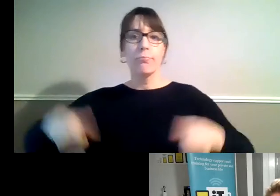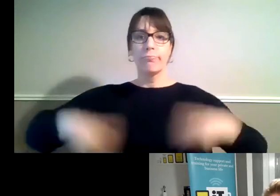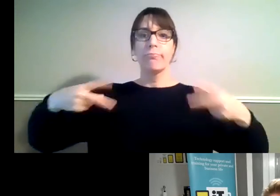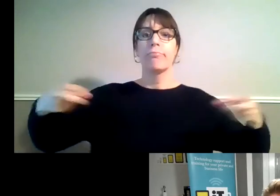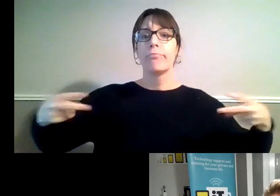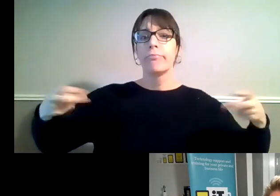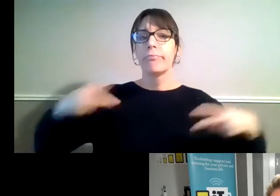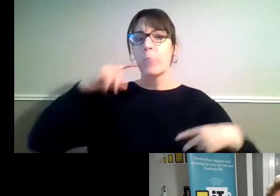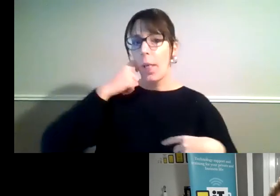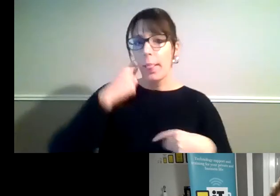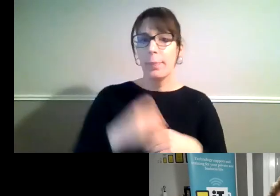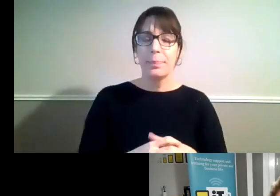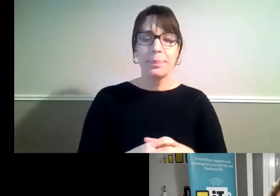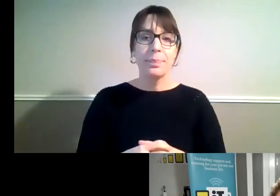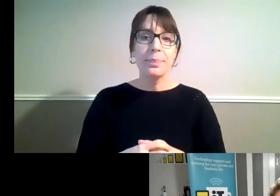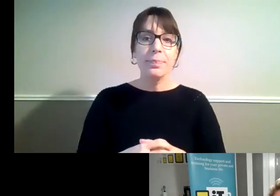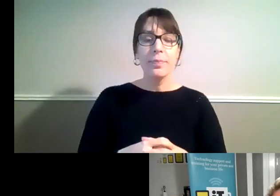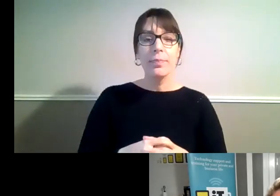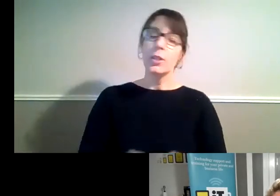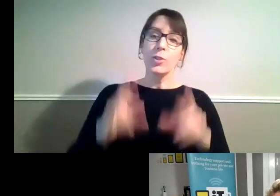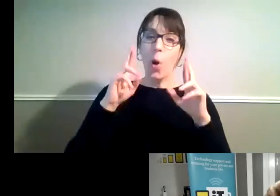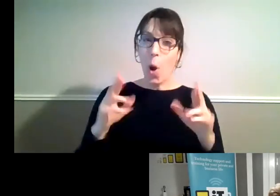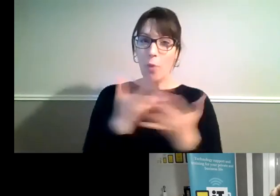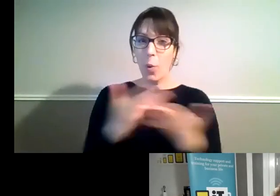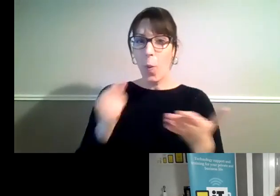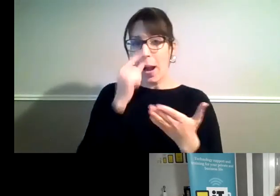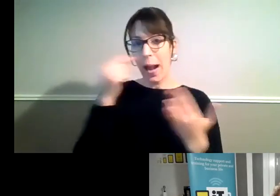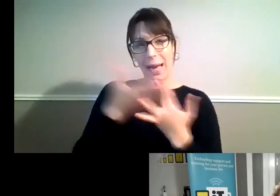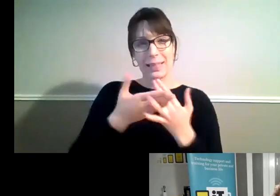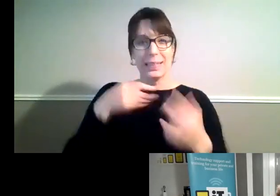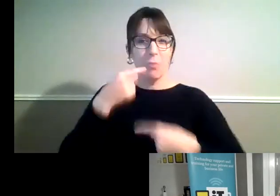So hopefully that covers all the things we need for today.